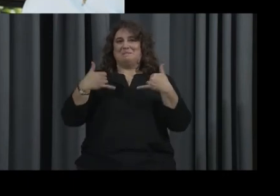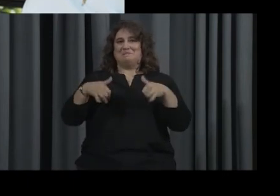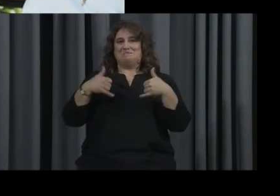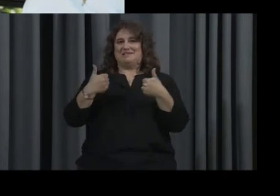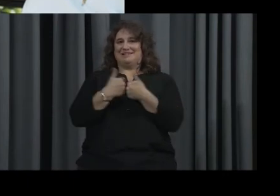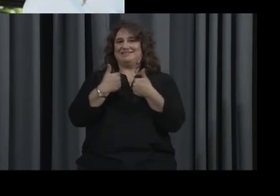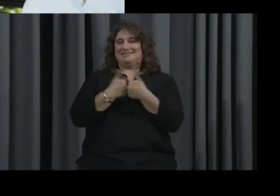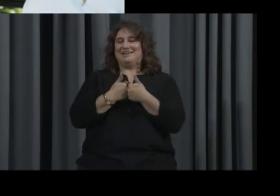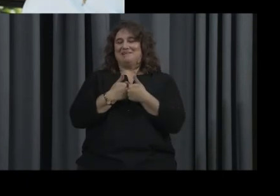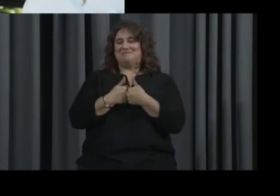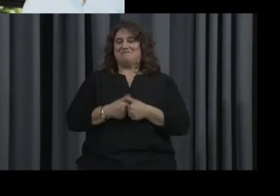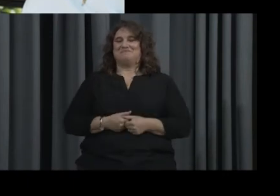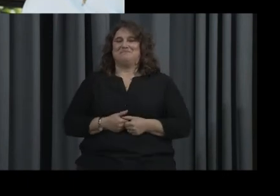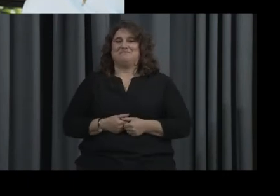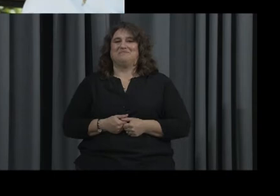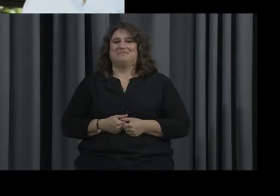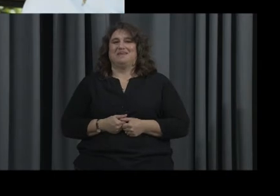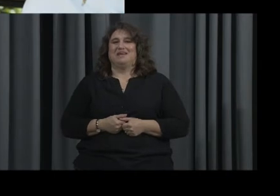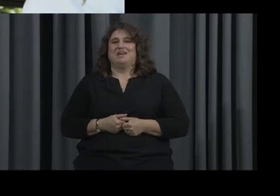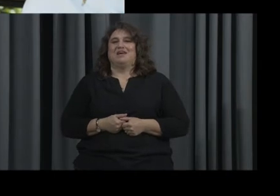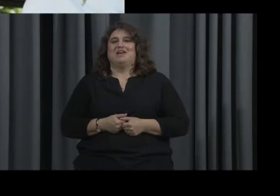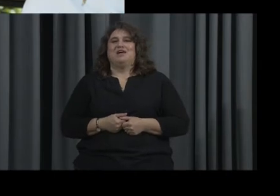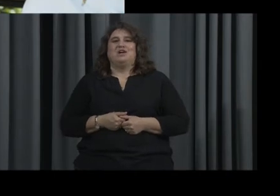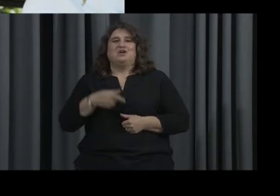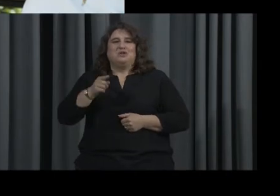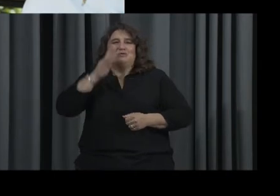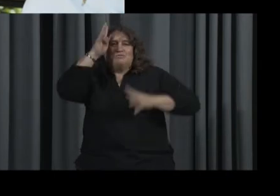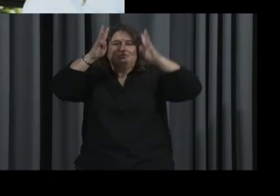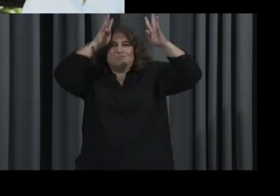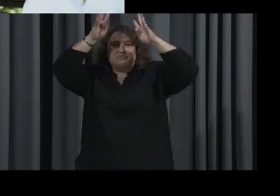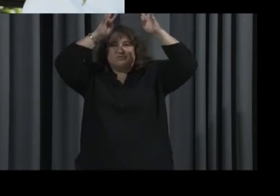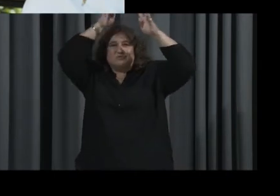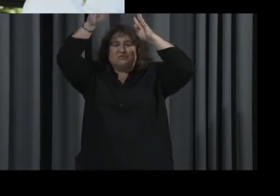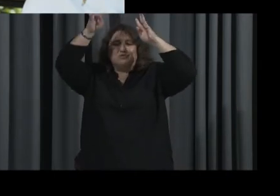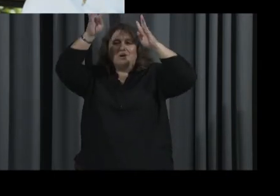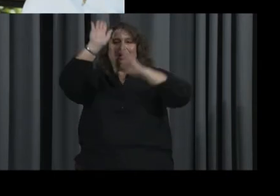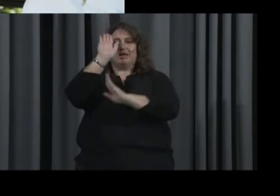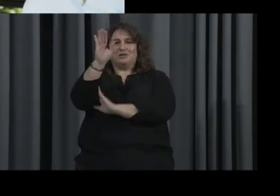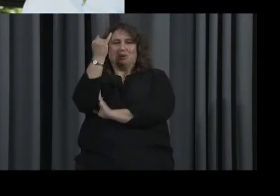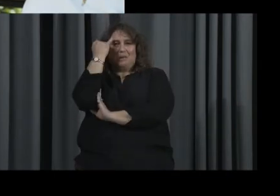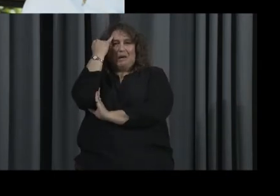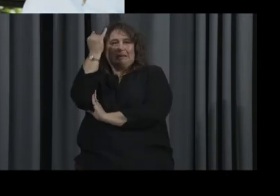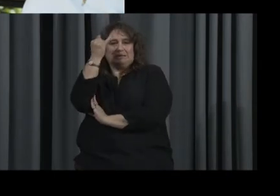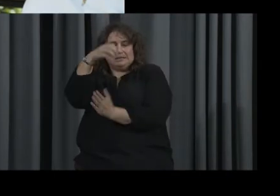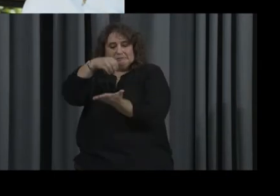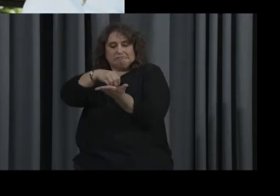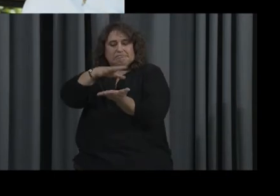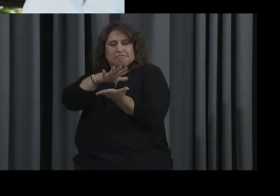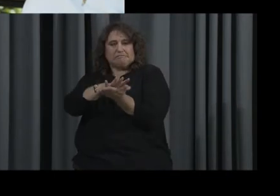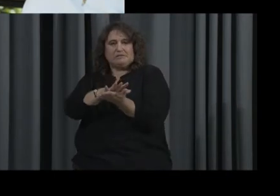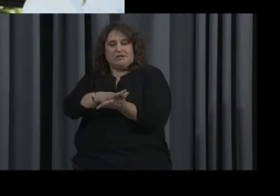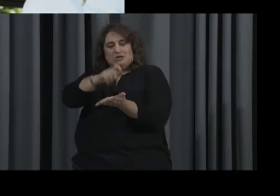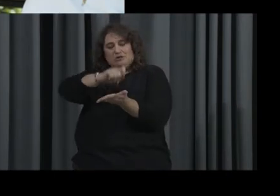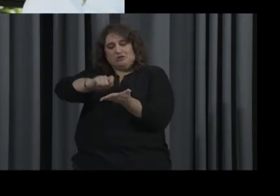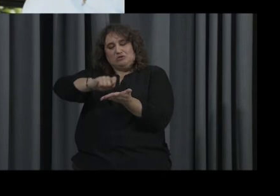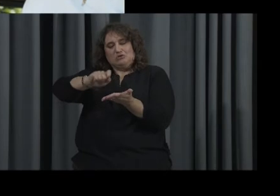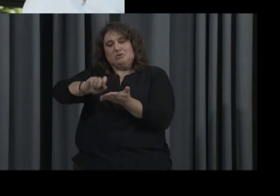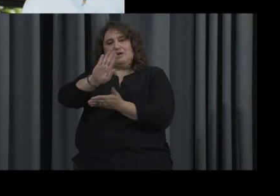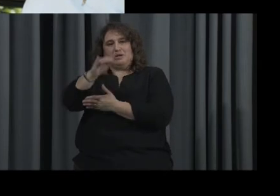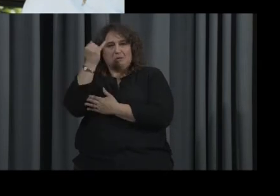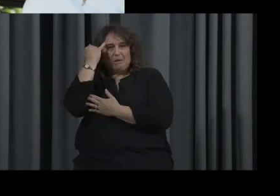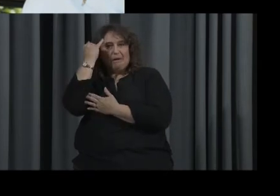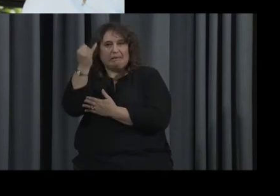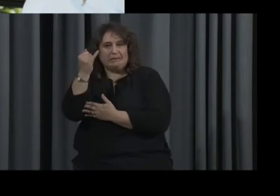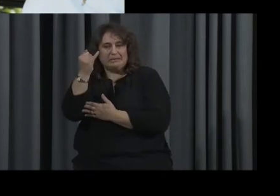fun activity. So you're going to have an opportunity to create something, your own thoughts. So have an opportunity to write those down and